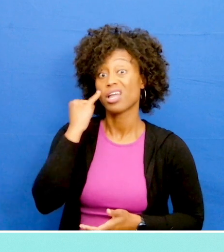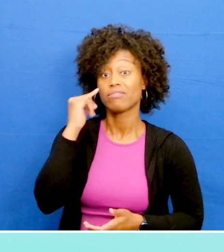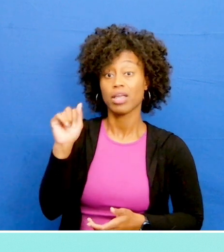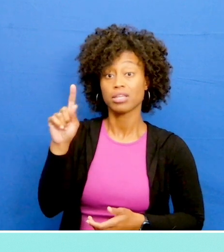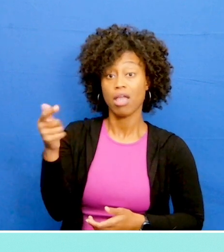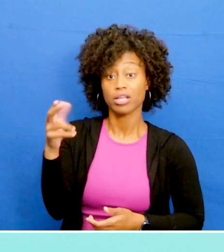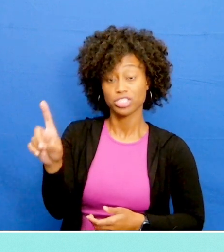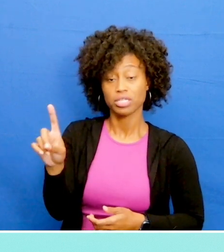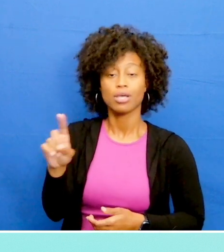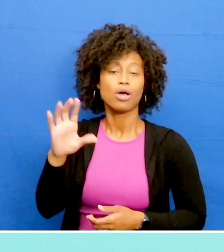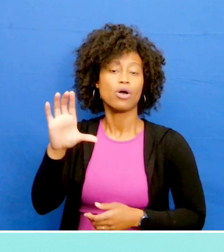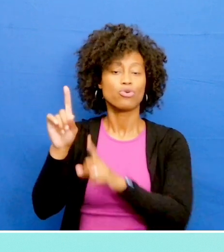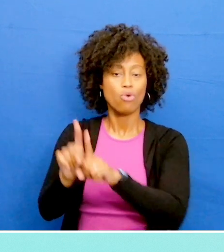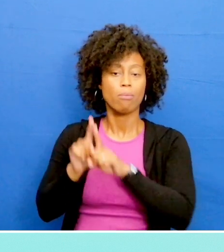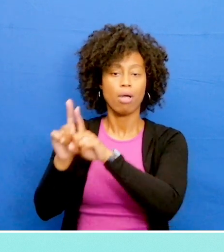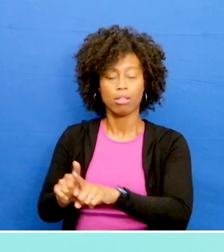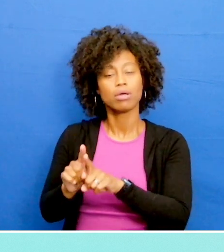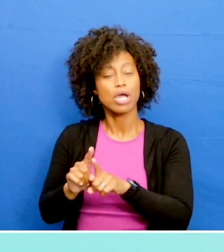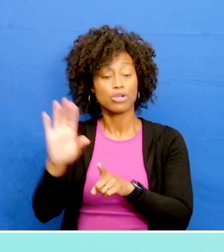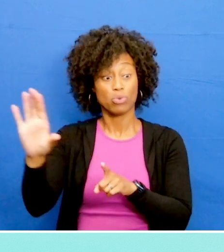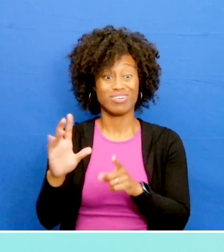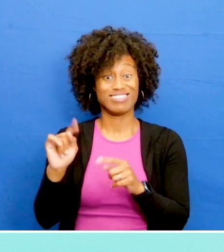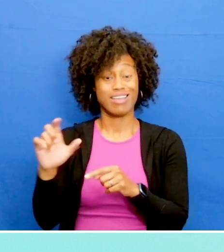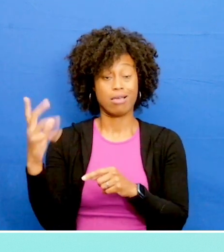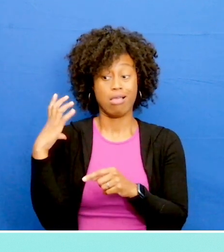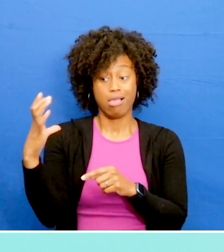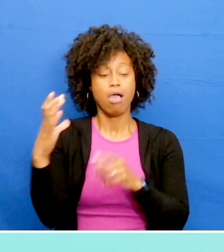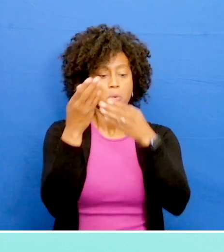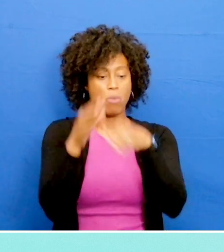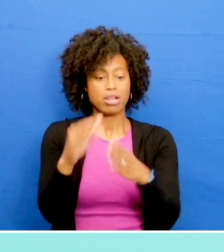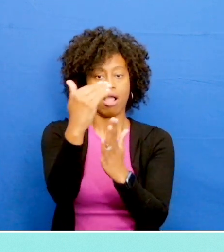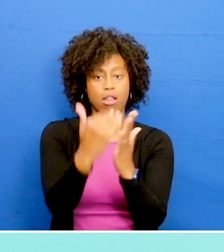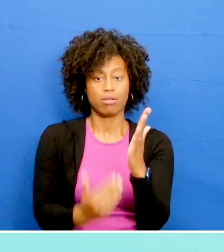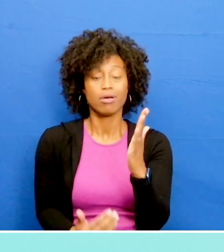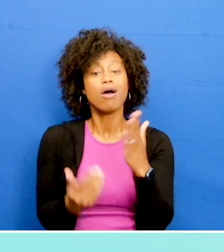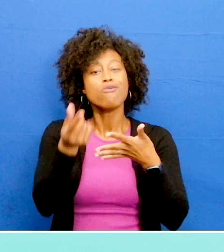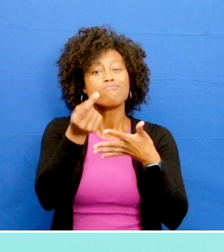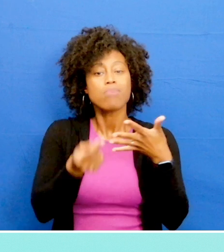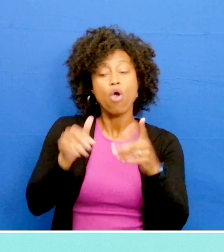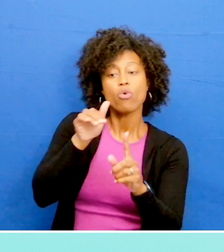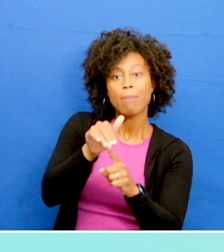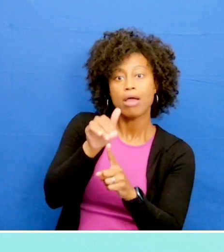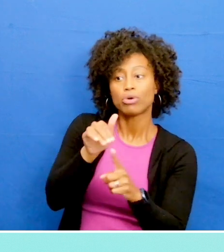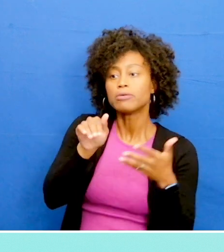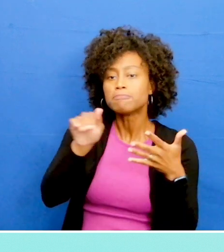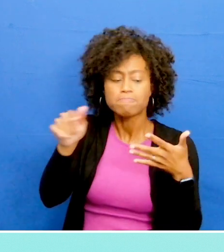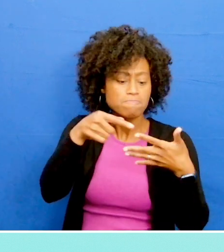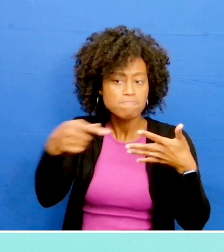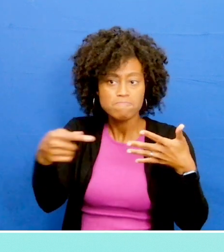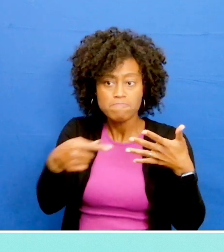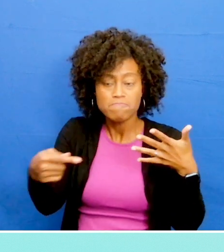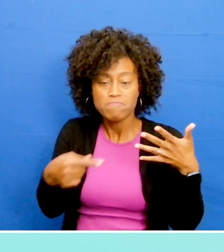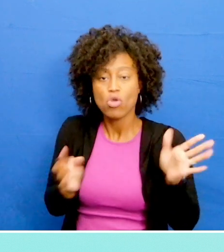For those with ADHD, Copilot breaks down complex tasks into simple steps and provides reminders, making it easier to stay focused